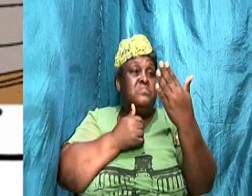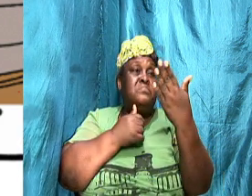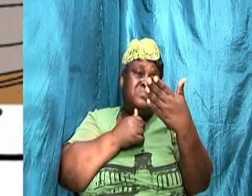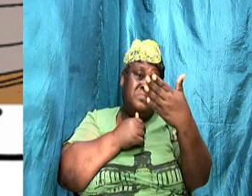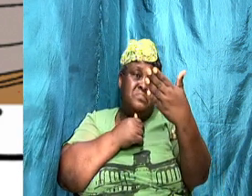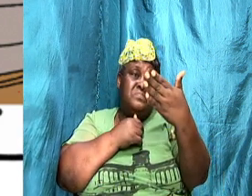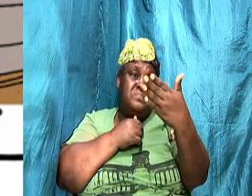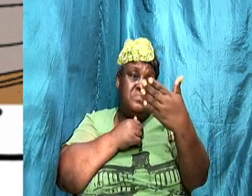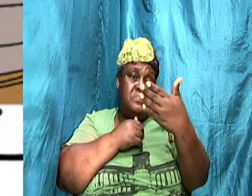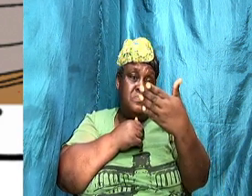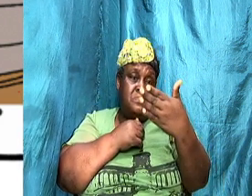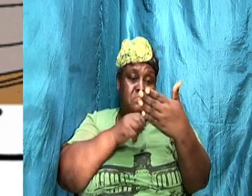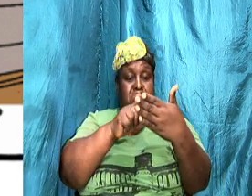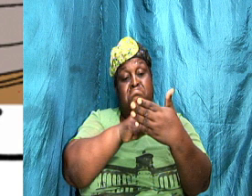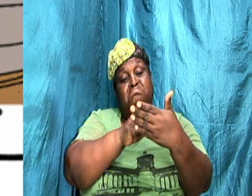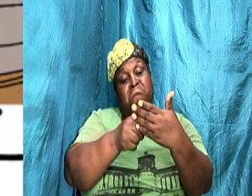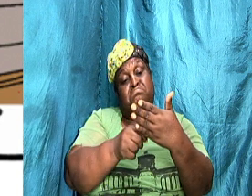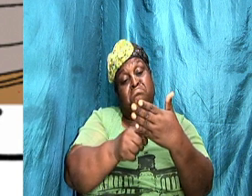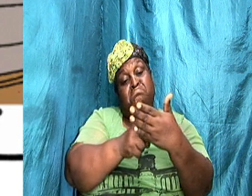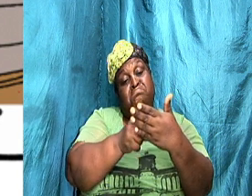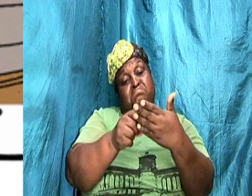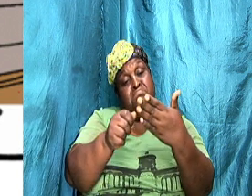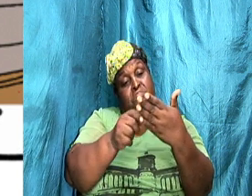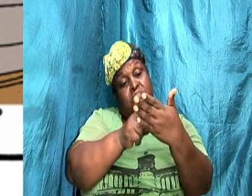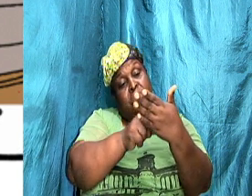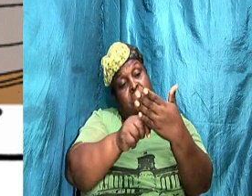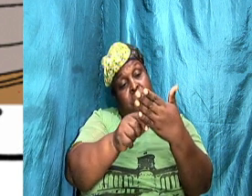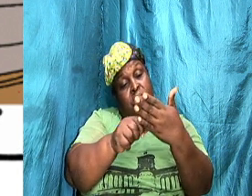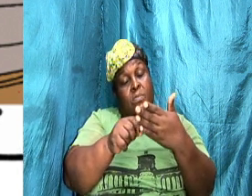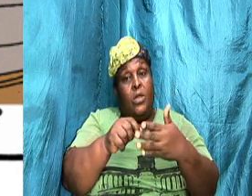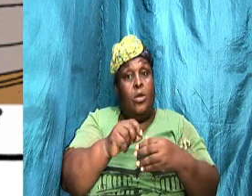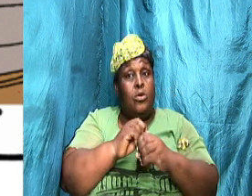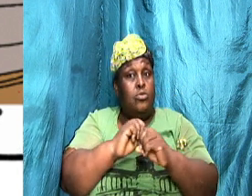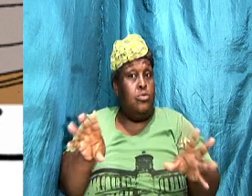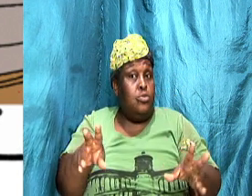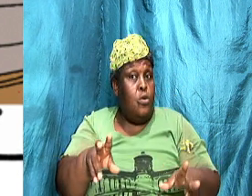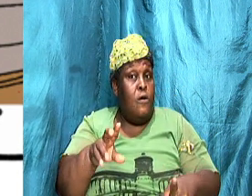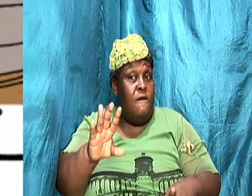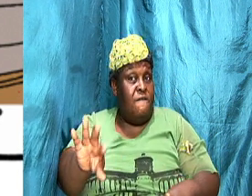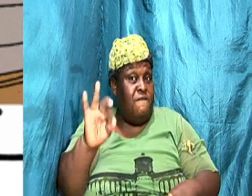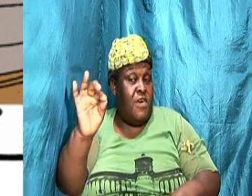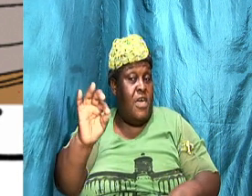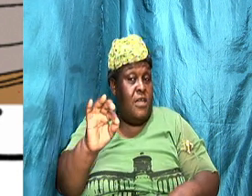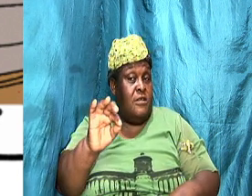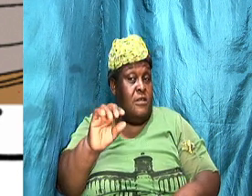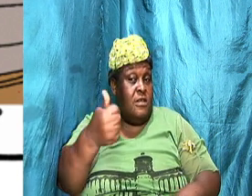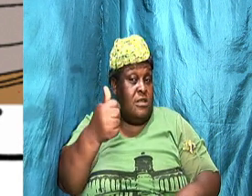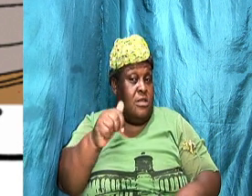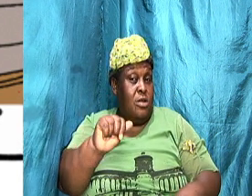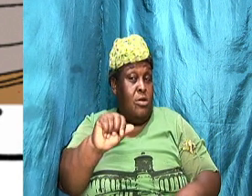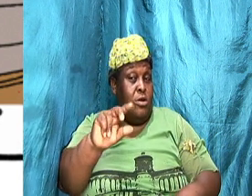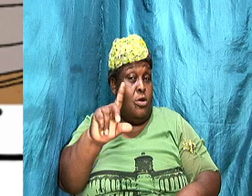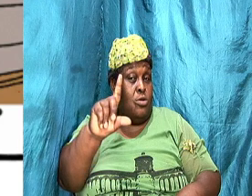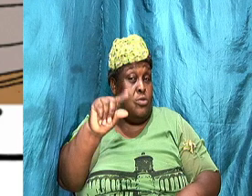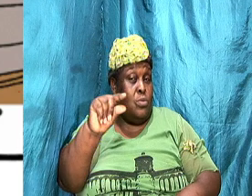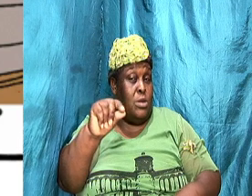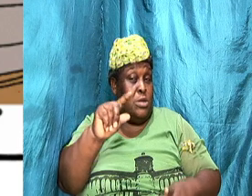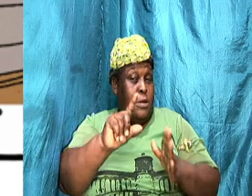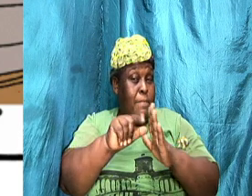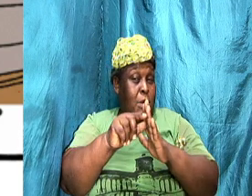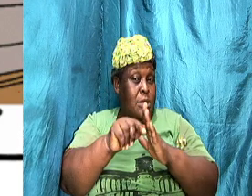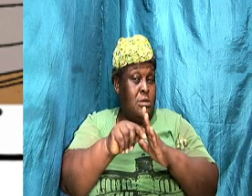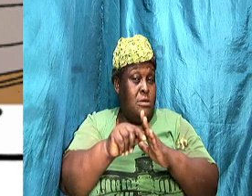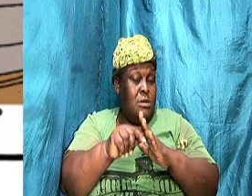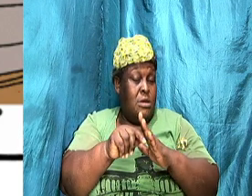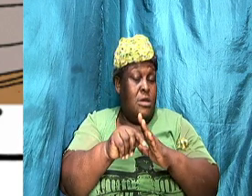our spouse about how our day went. And you find out that the husband is in the house and he's on social